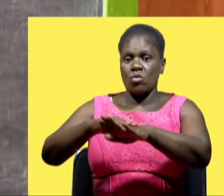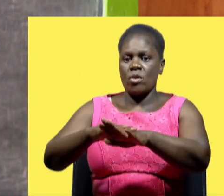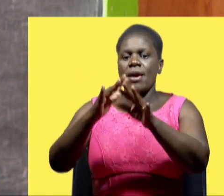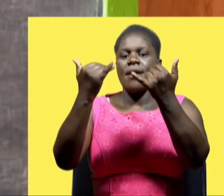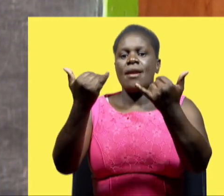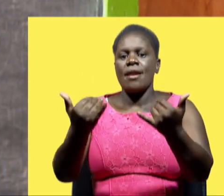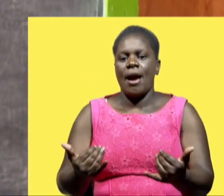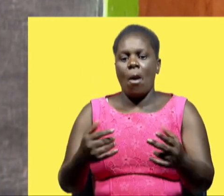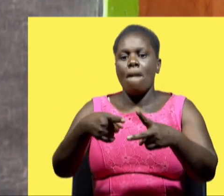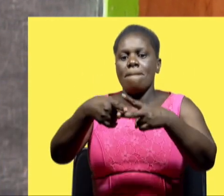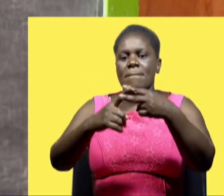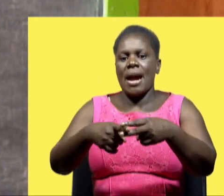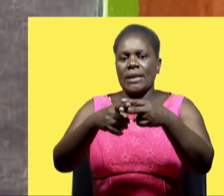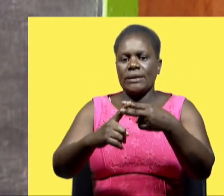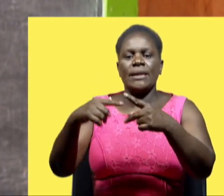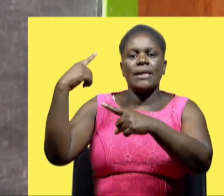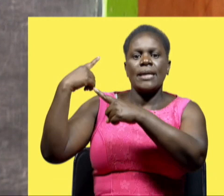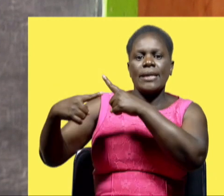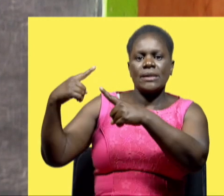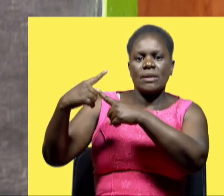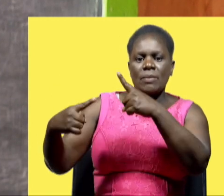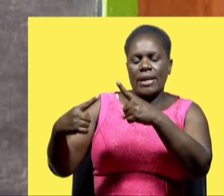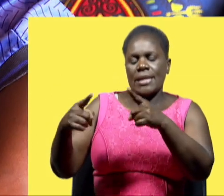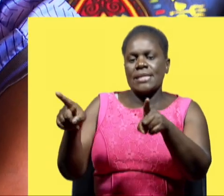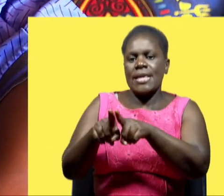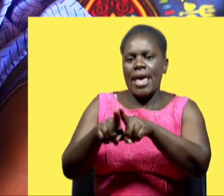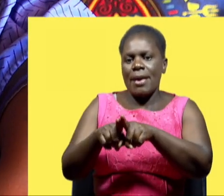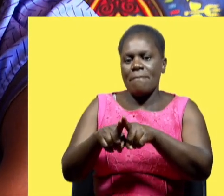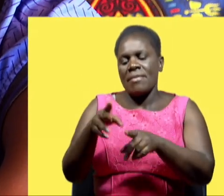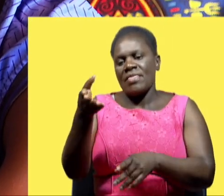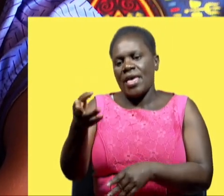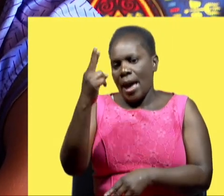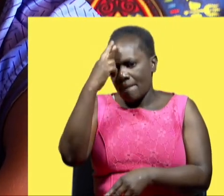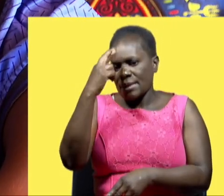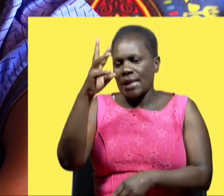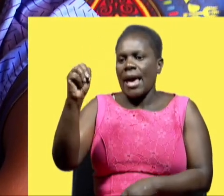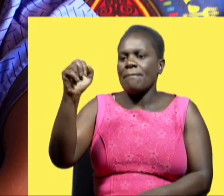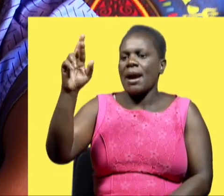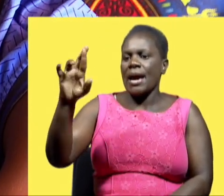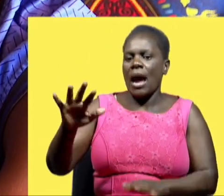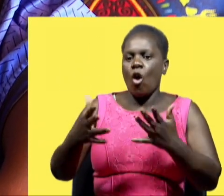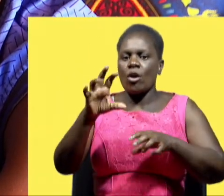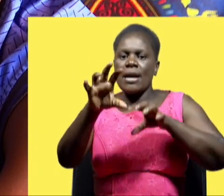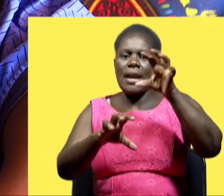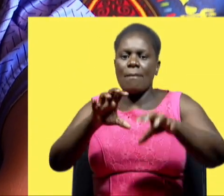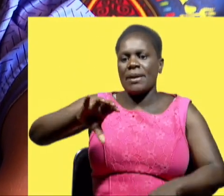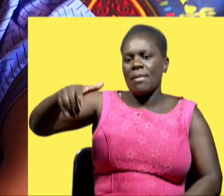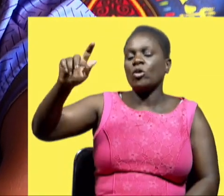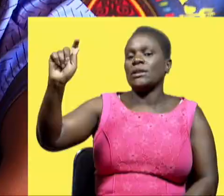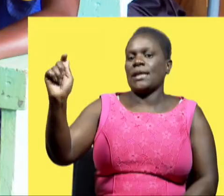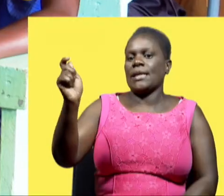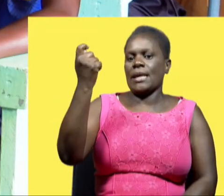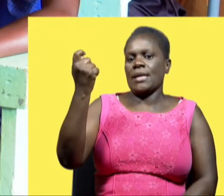Now with these machines, we are going to experience as if we are in Masaimara or as if we are driving Mount Kenya on top of Mount Kenya